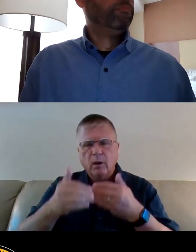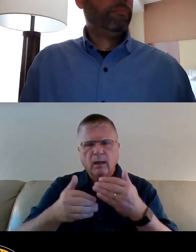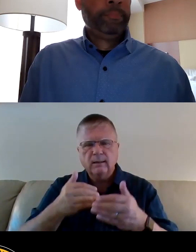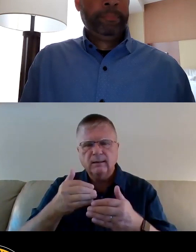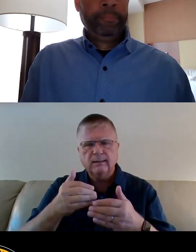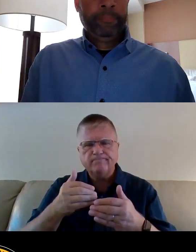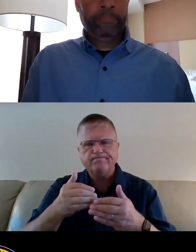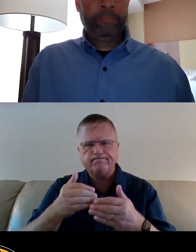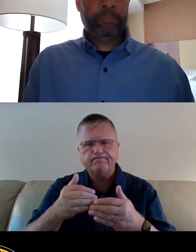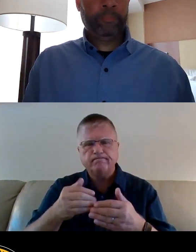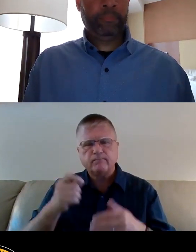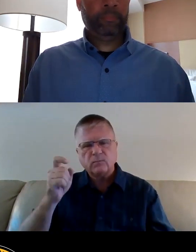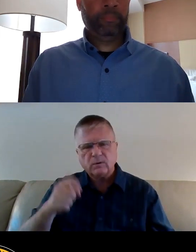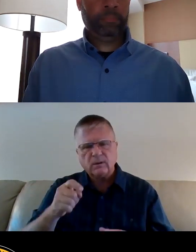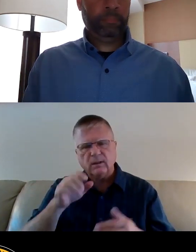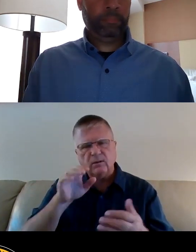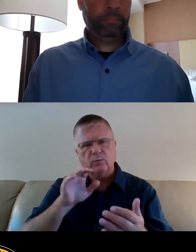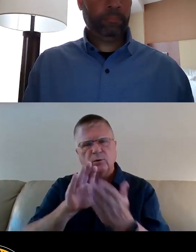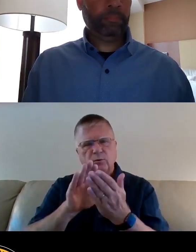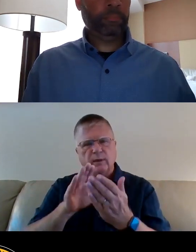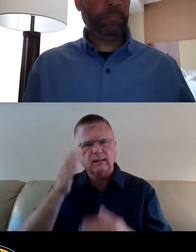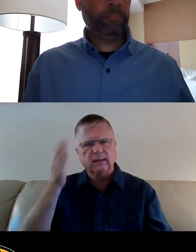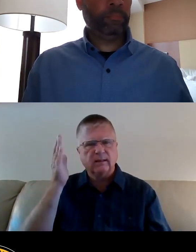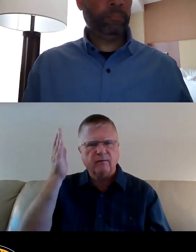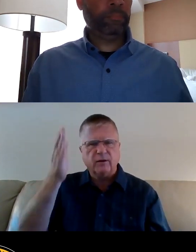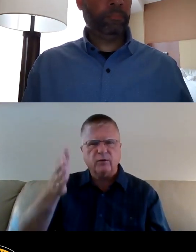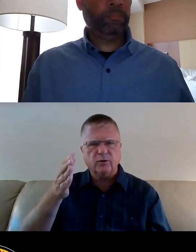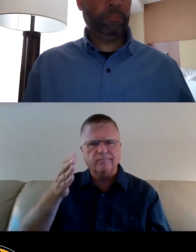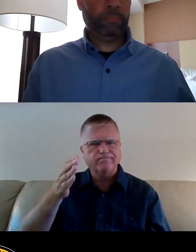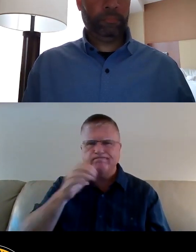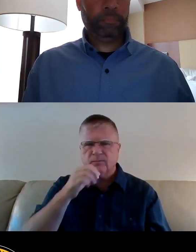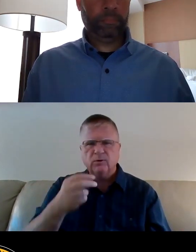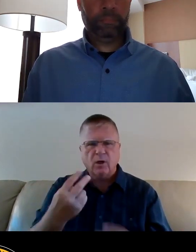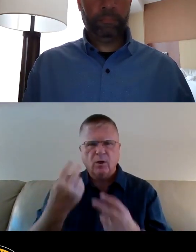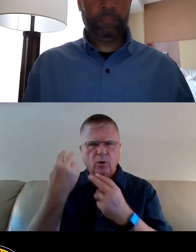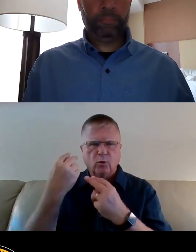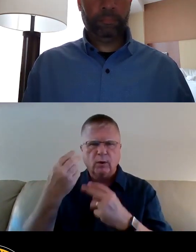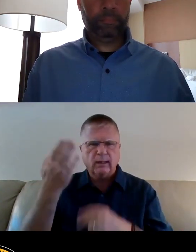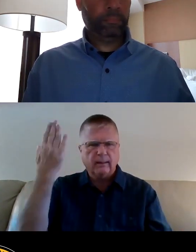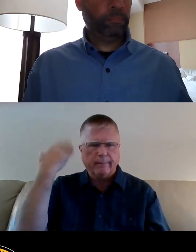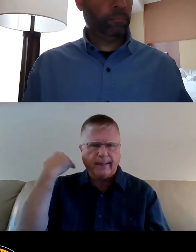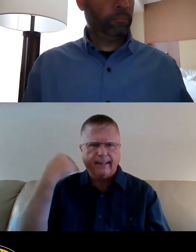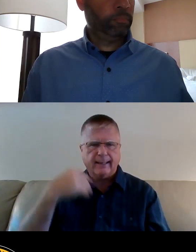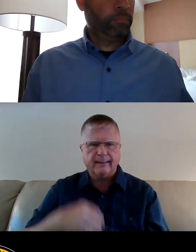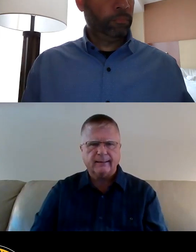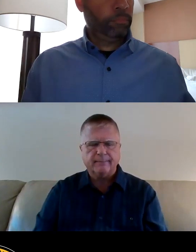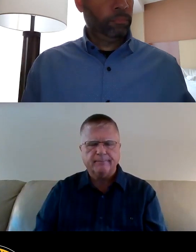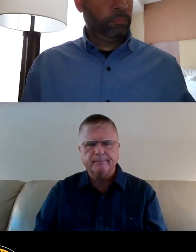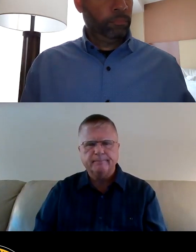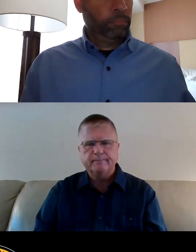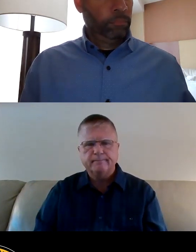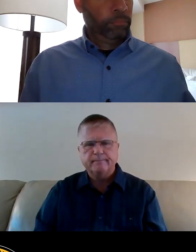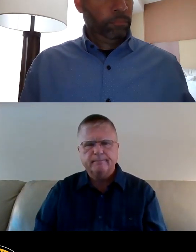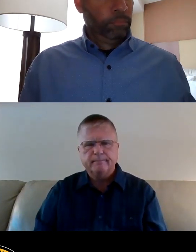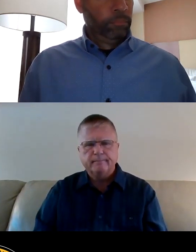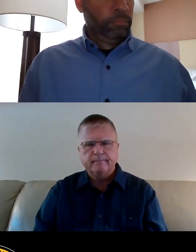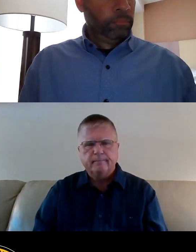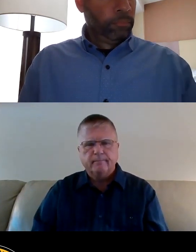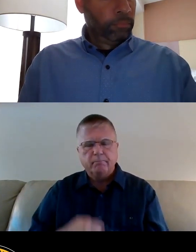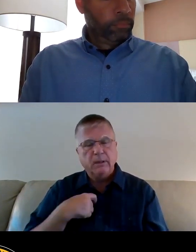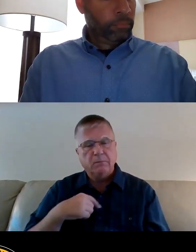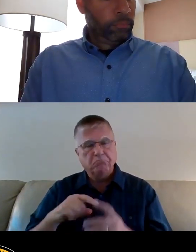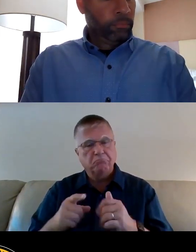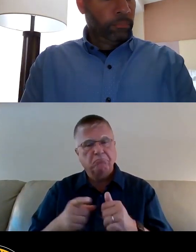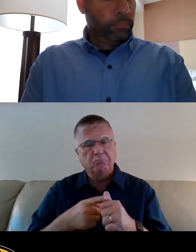need to address the future, not the past. I initially signed up